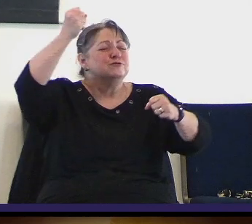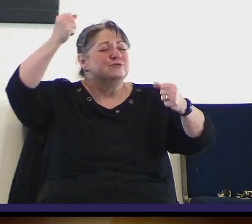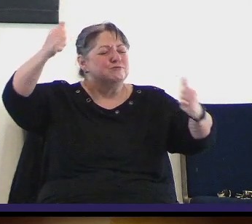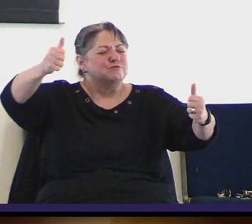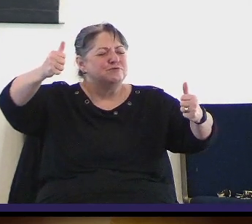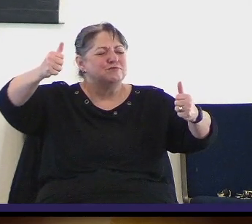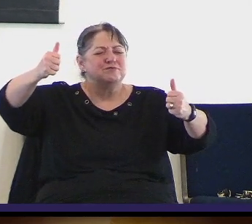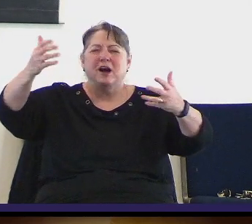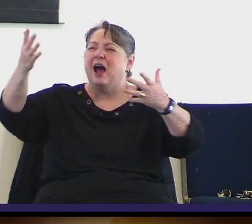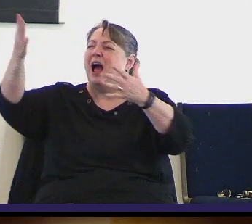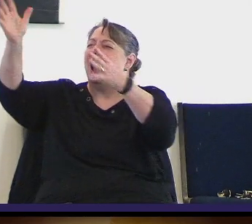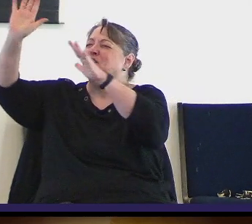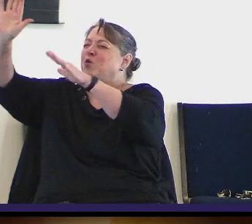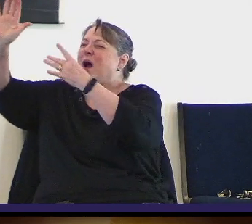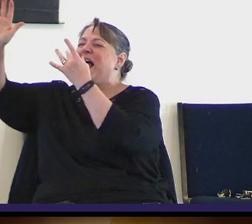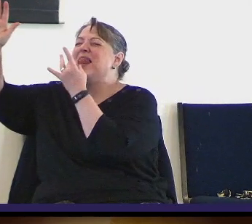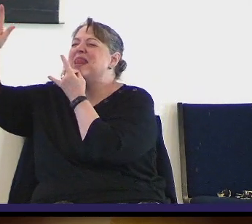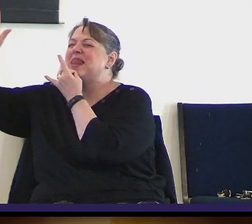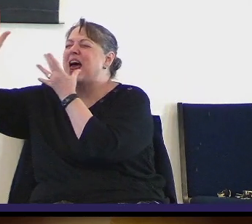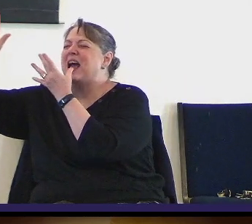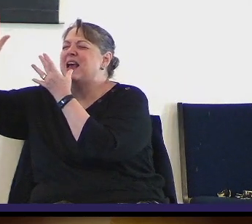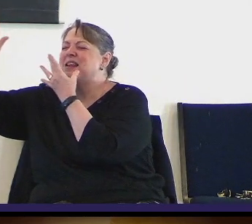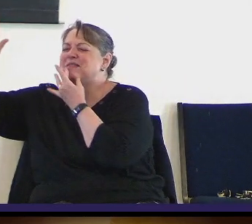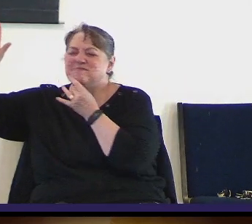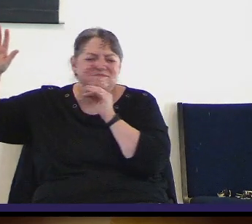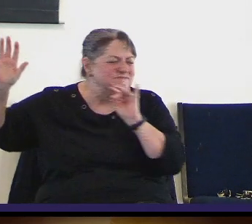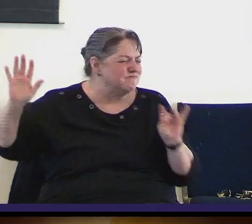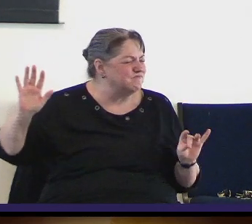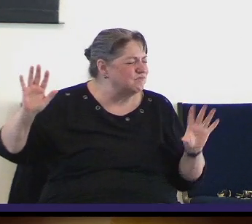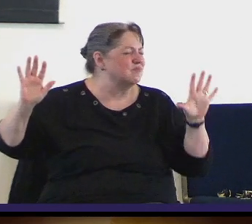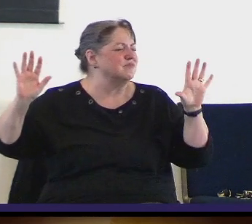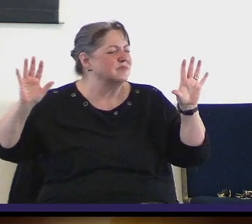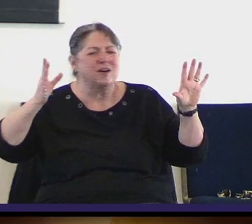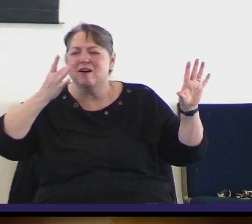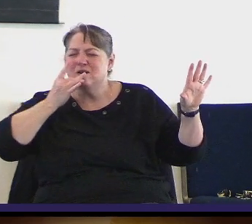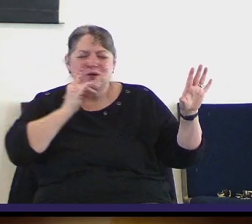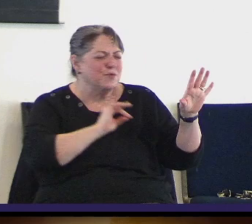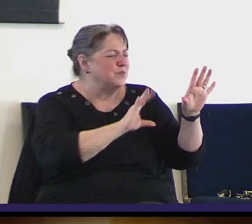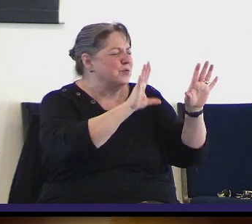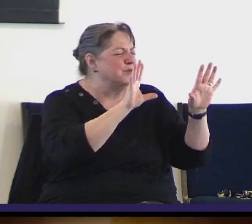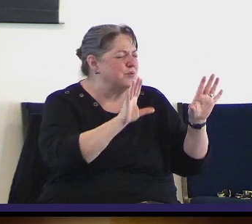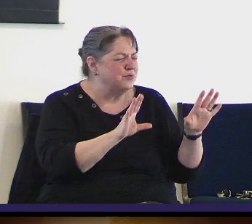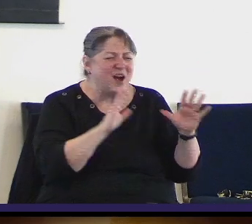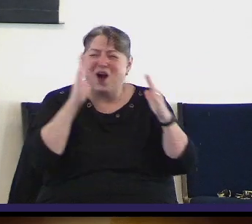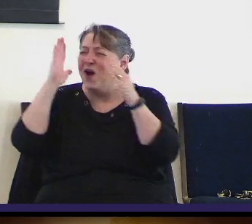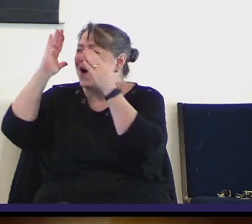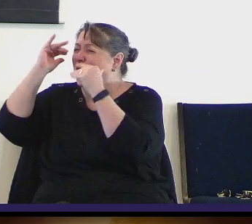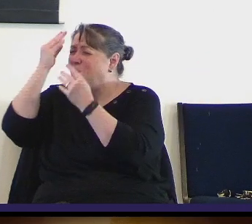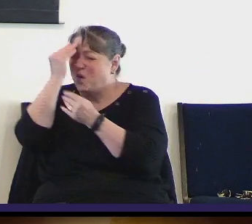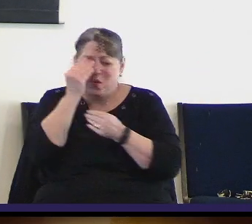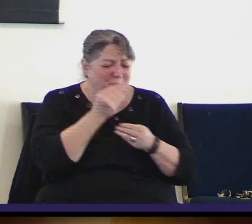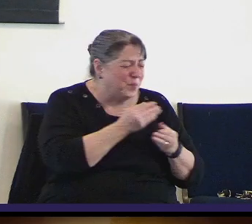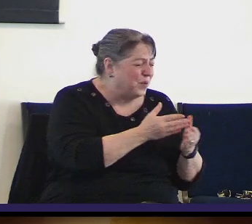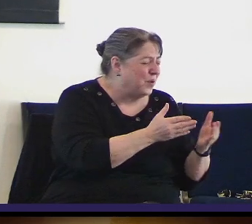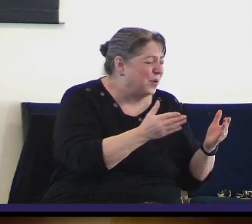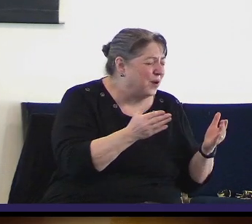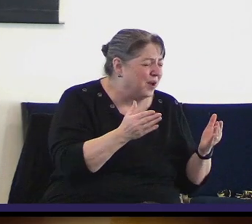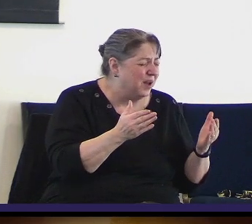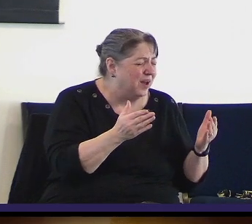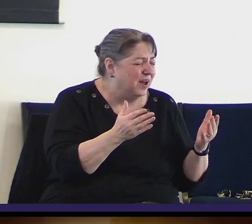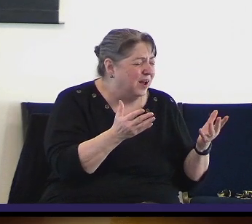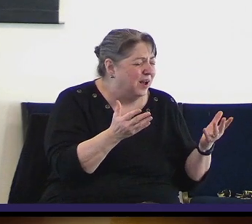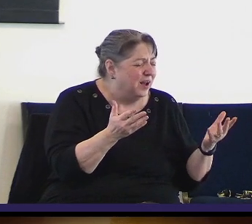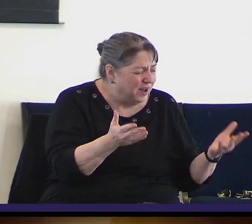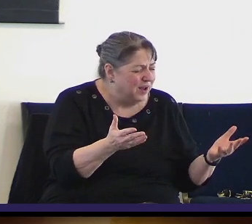to be a light for Jesus that fearlessly declares our hope and the hope of mankind